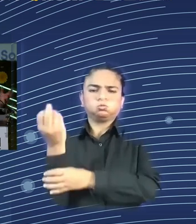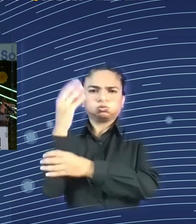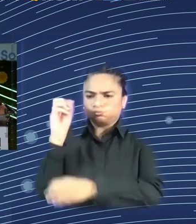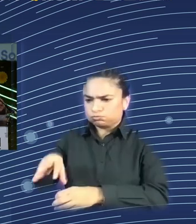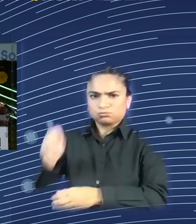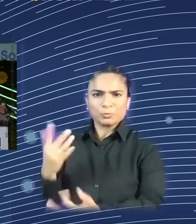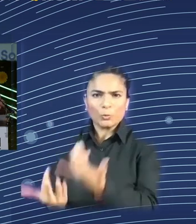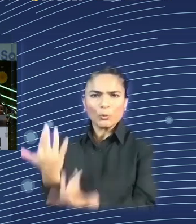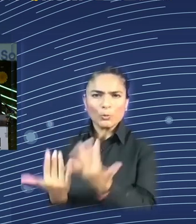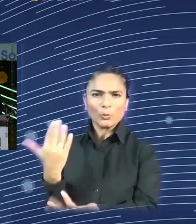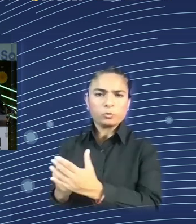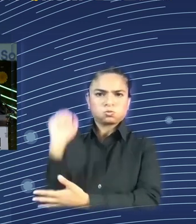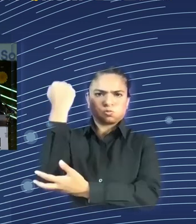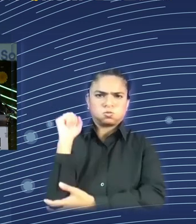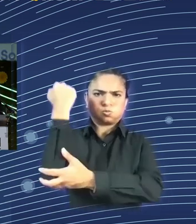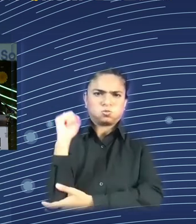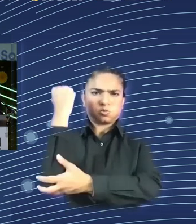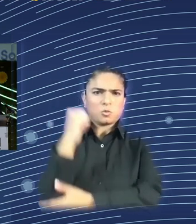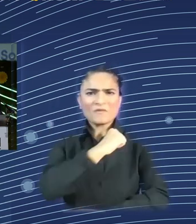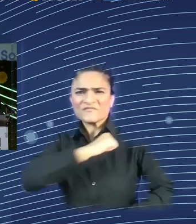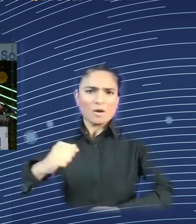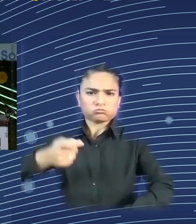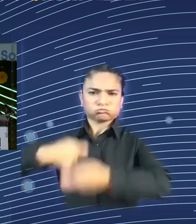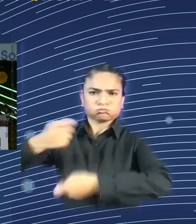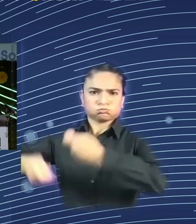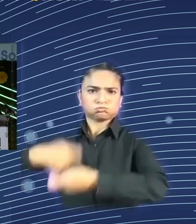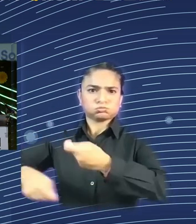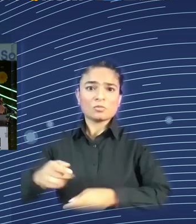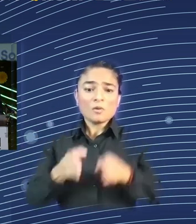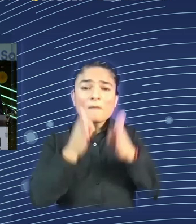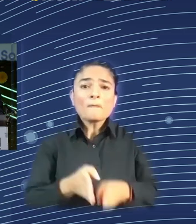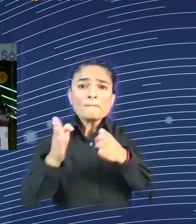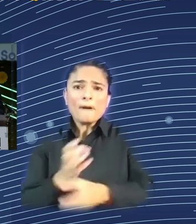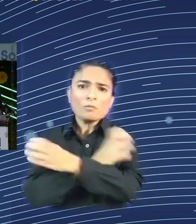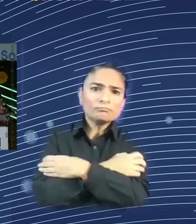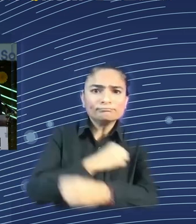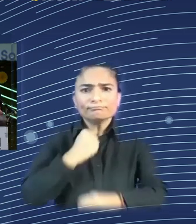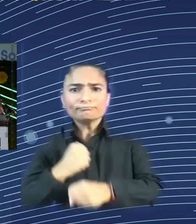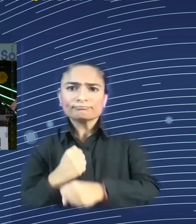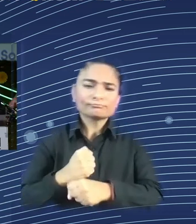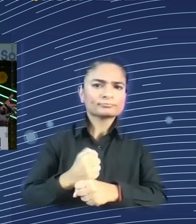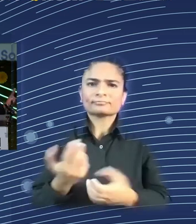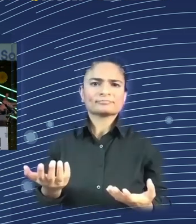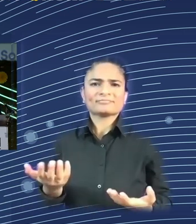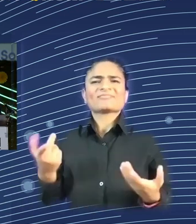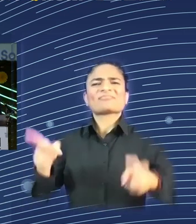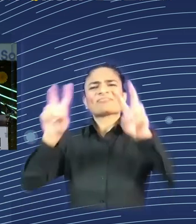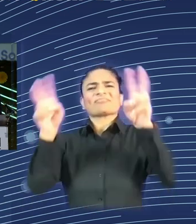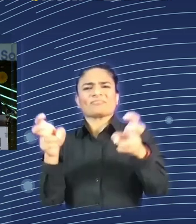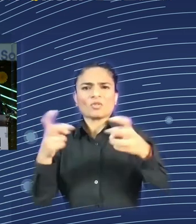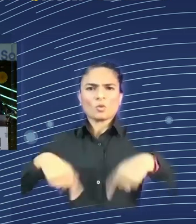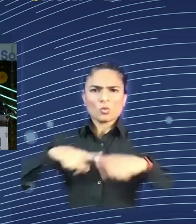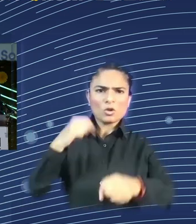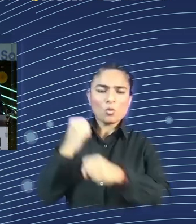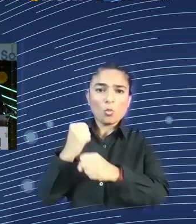home, cottage is the cottage industry, it was known. Then steam came along, but there were improvements, you know, James Watt and so on, and